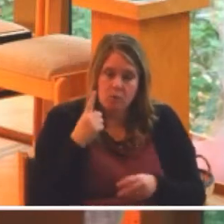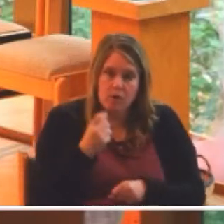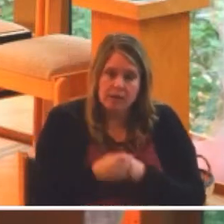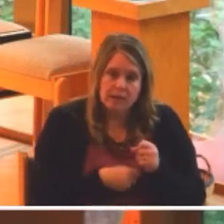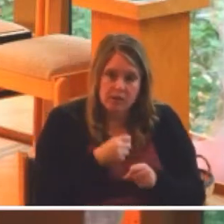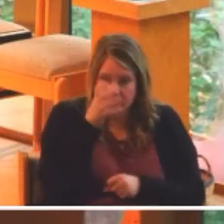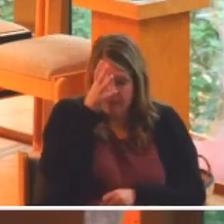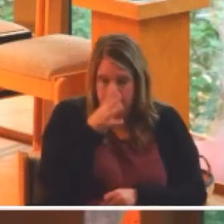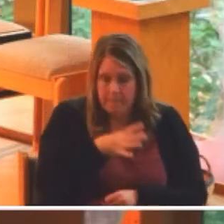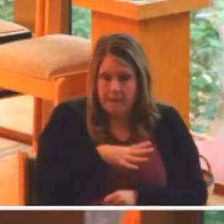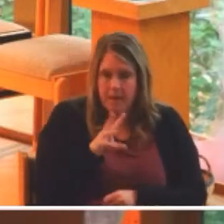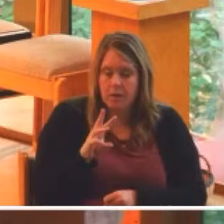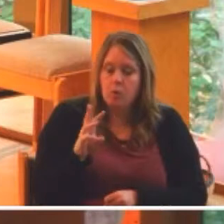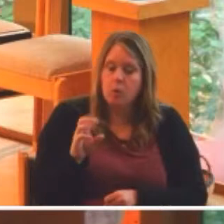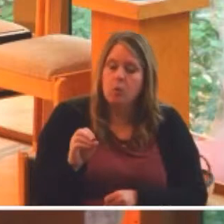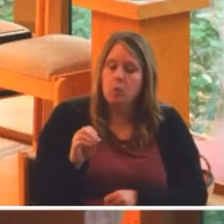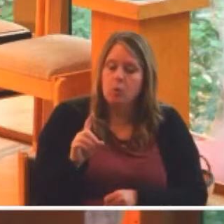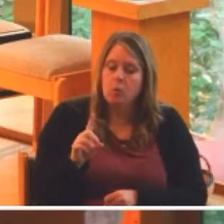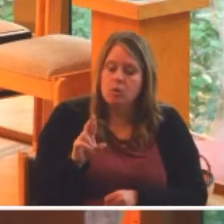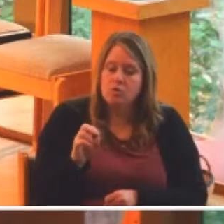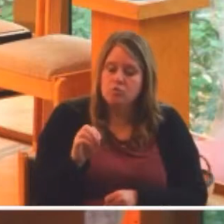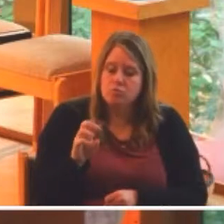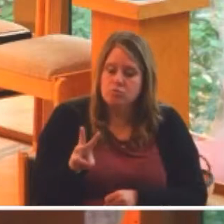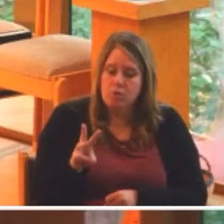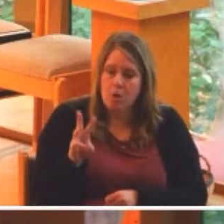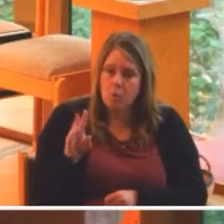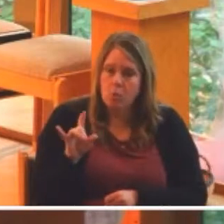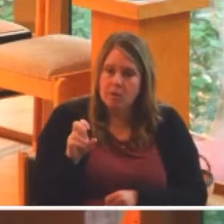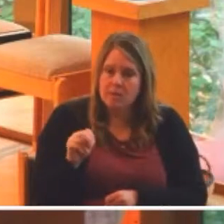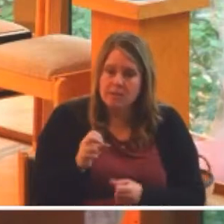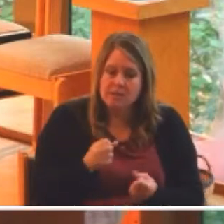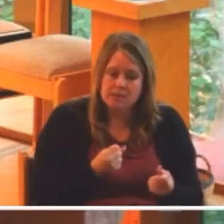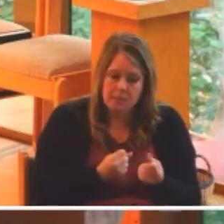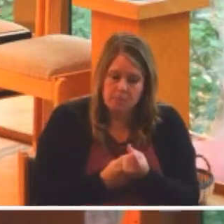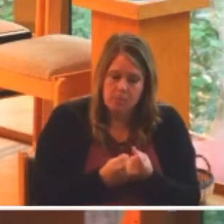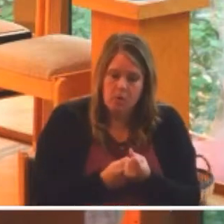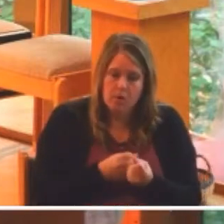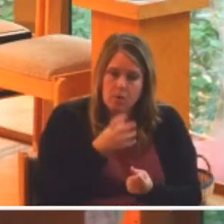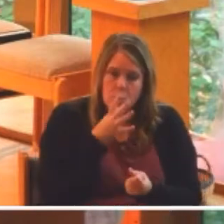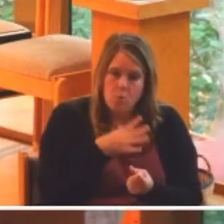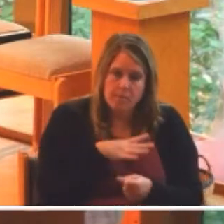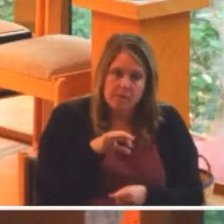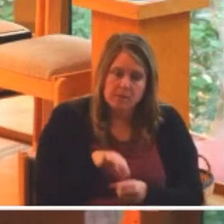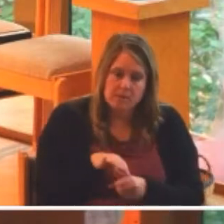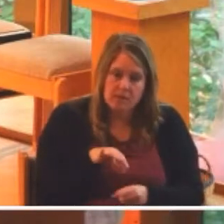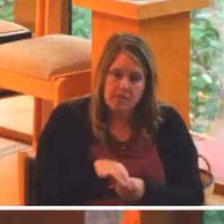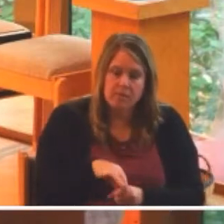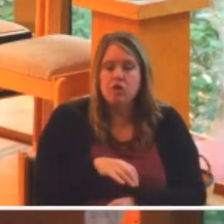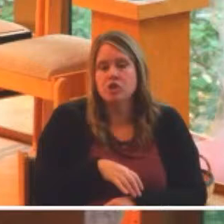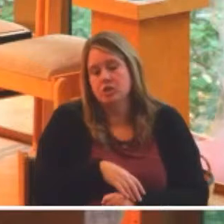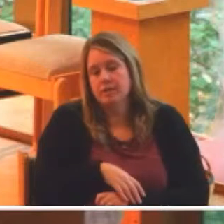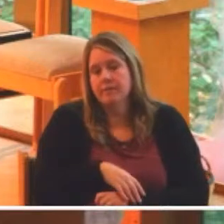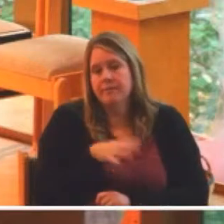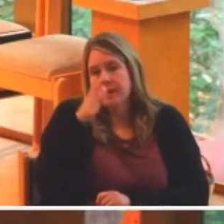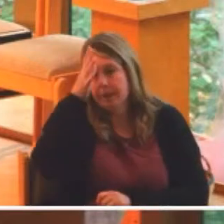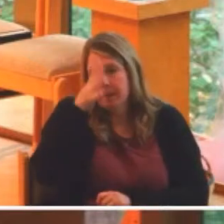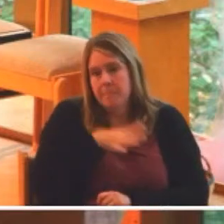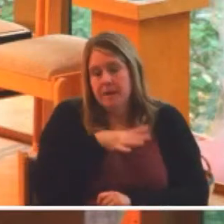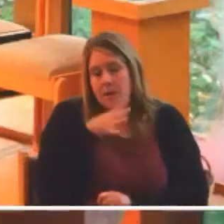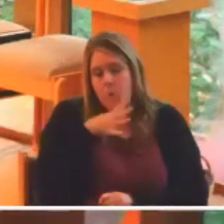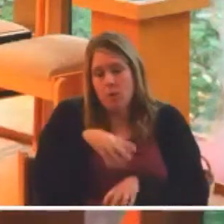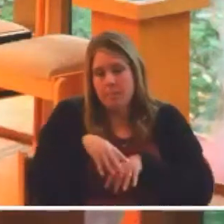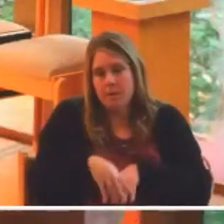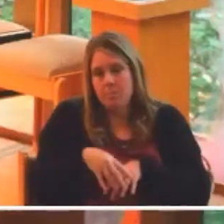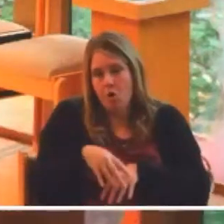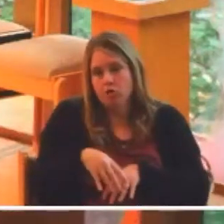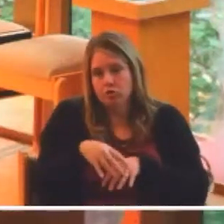Wilson support women's suffrage. Men, women, and children marched on Washington. They were buses to